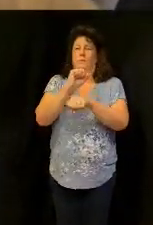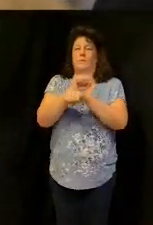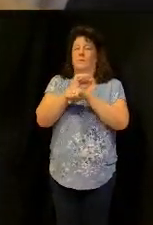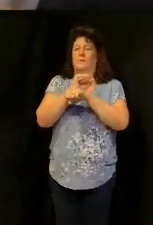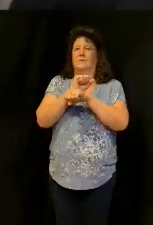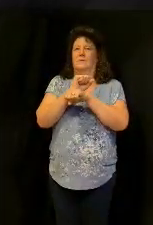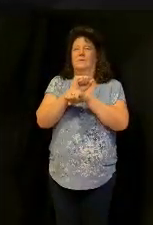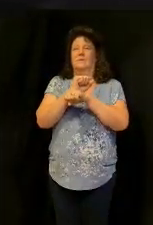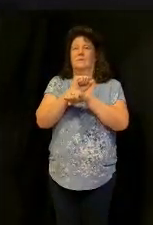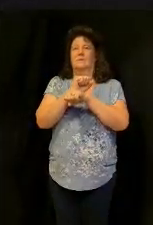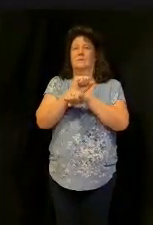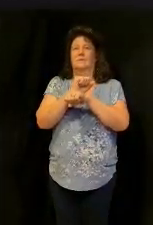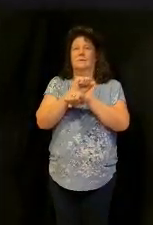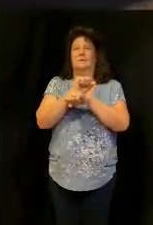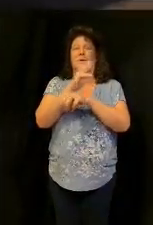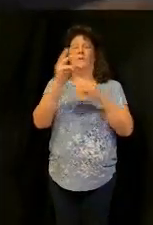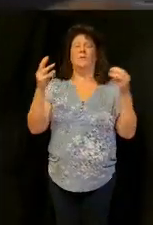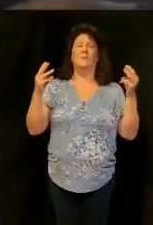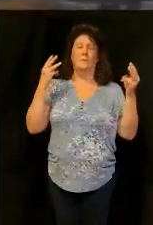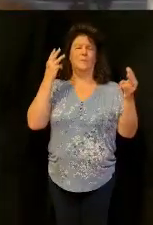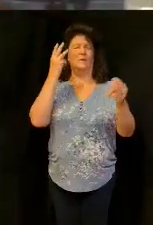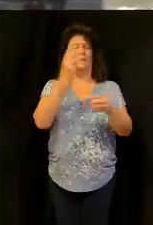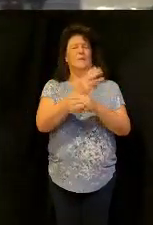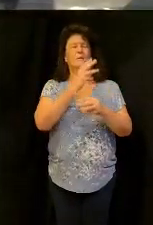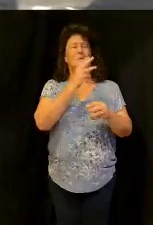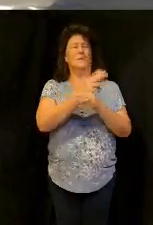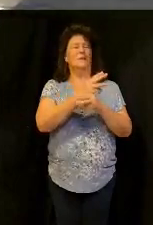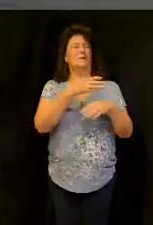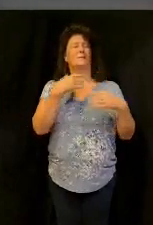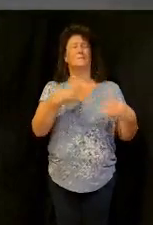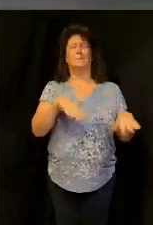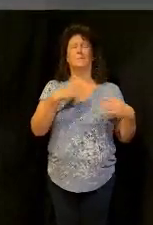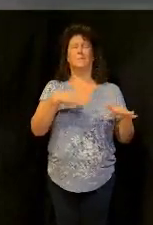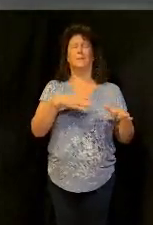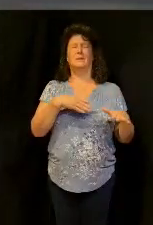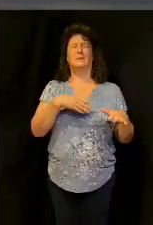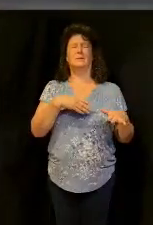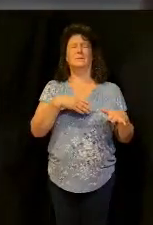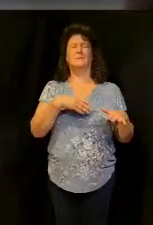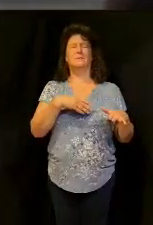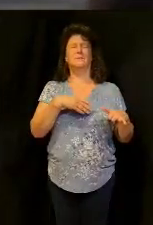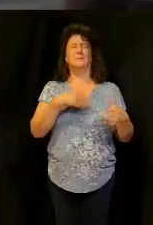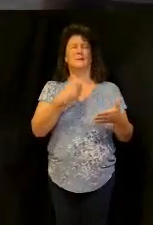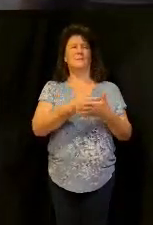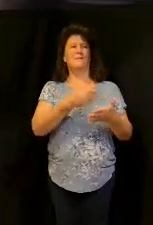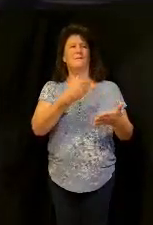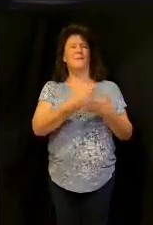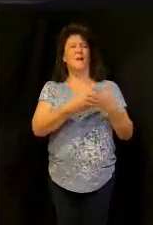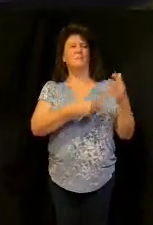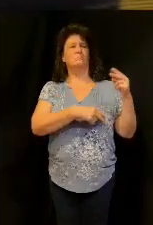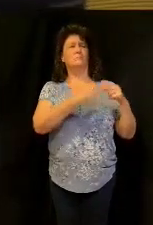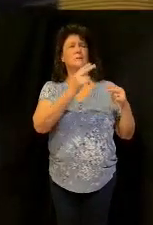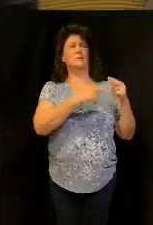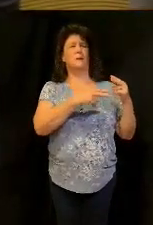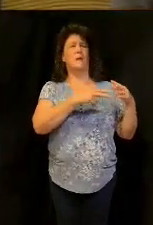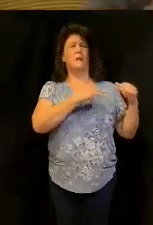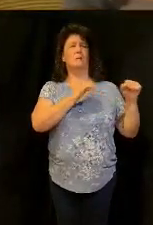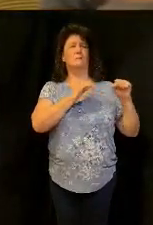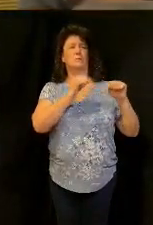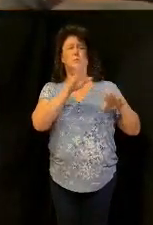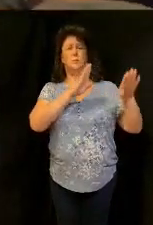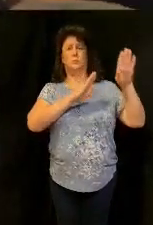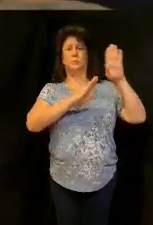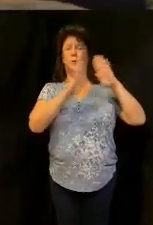are doing god this world lord god this the financial structure of our society lord is shaky shaky shaky